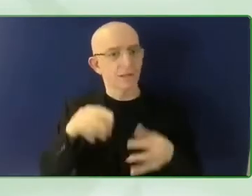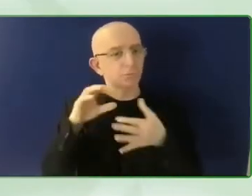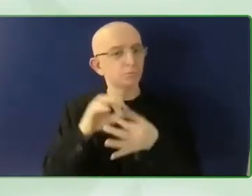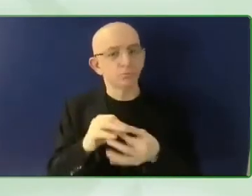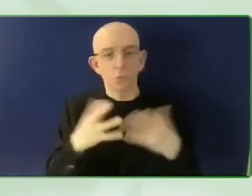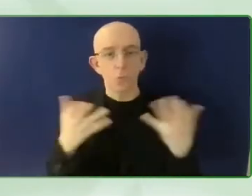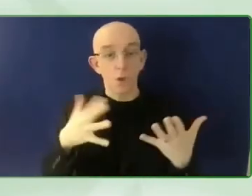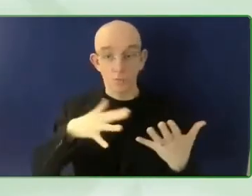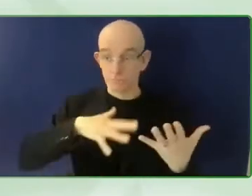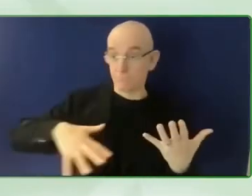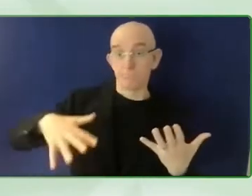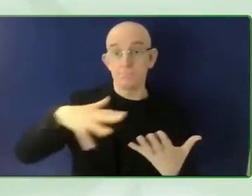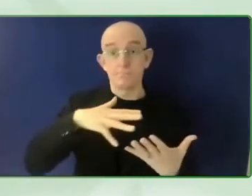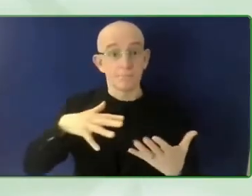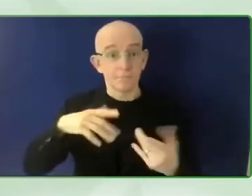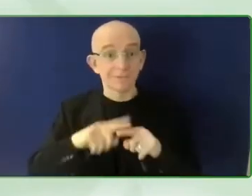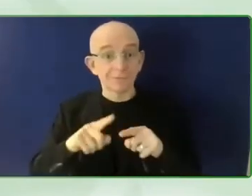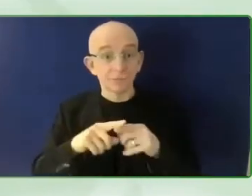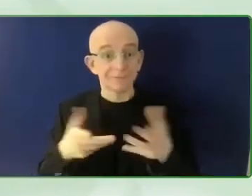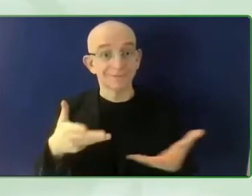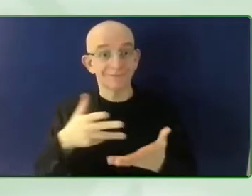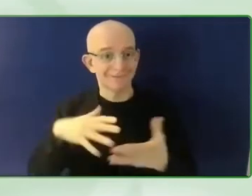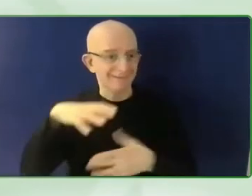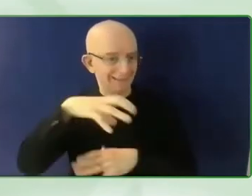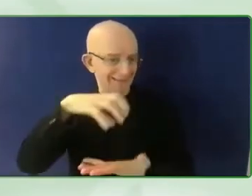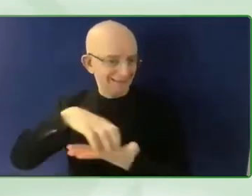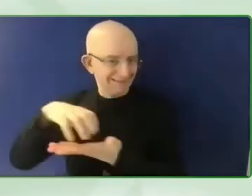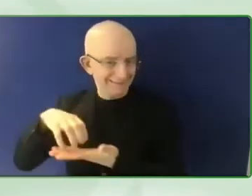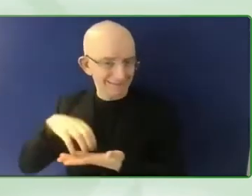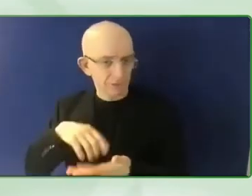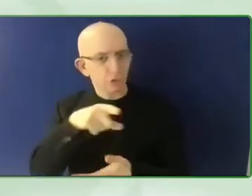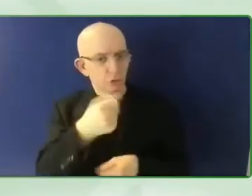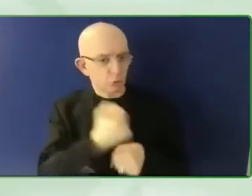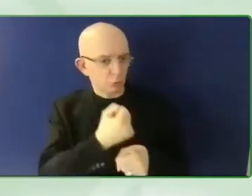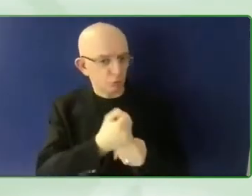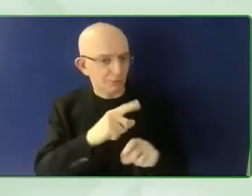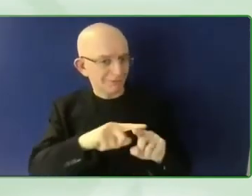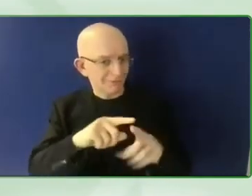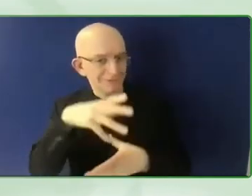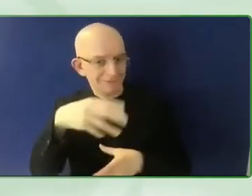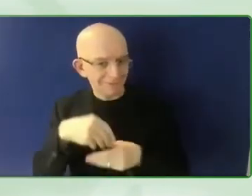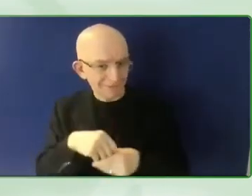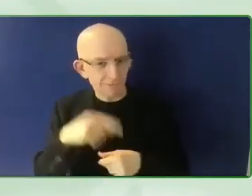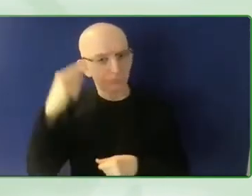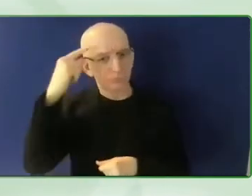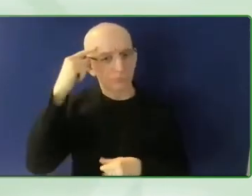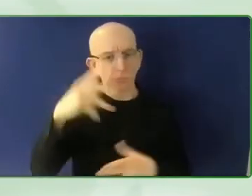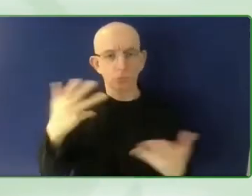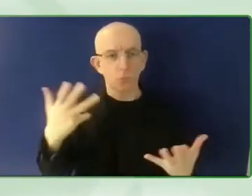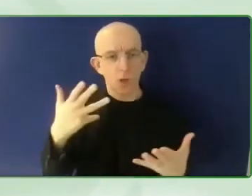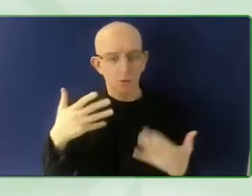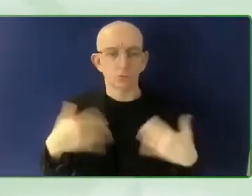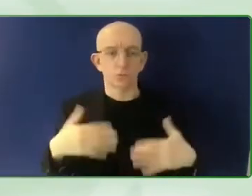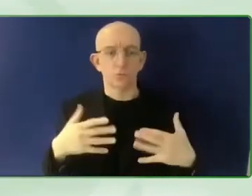Why is it that it's so important to work on inclusive design and climate change at the same time?